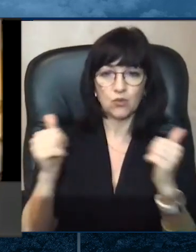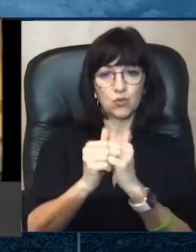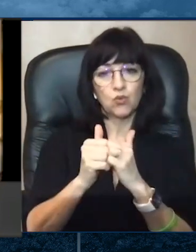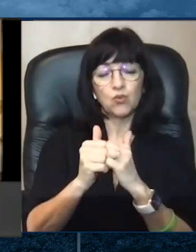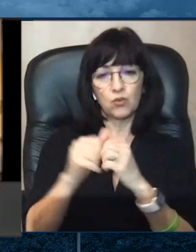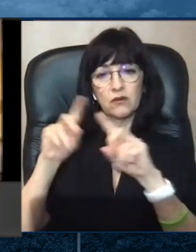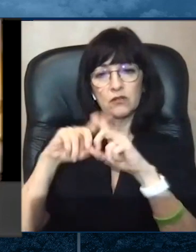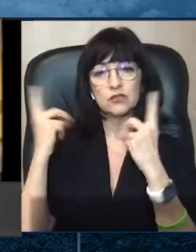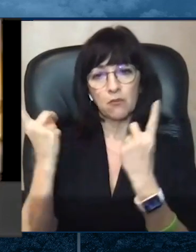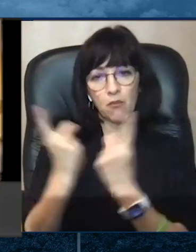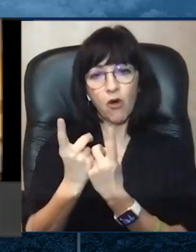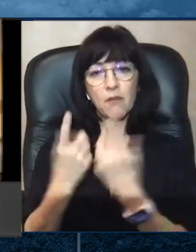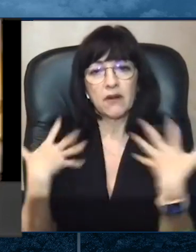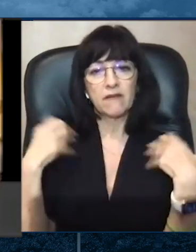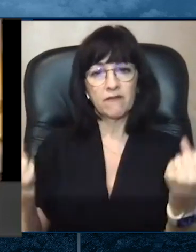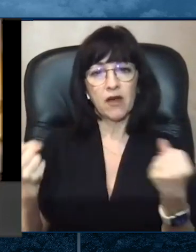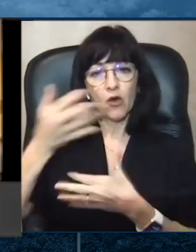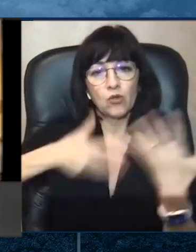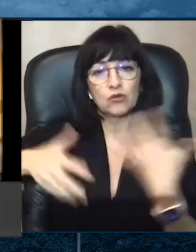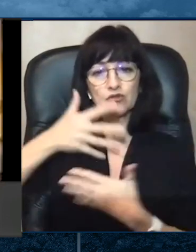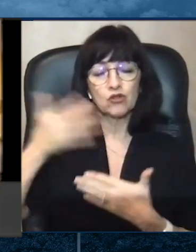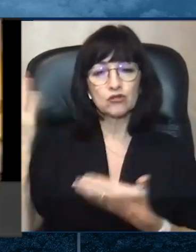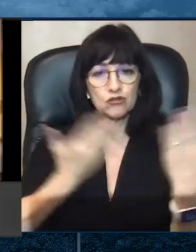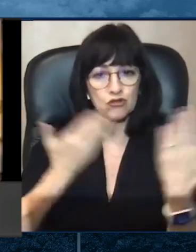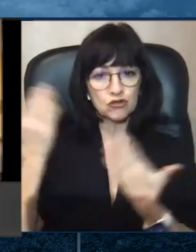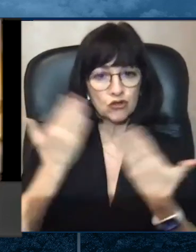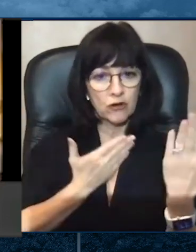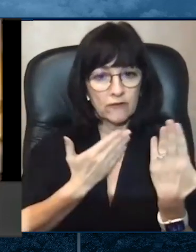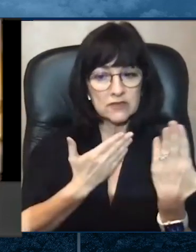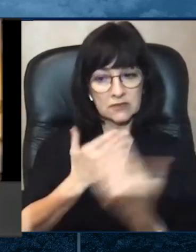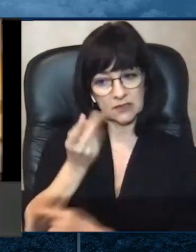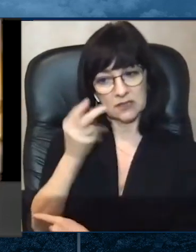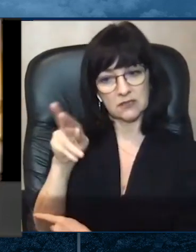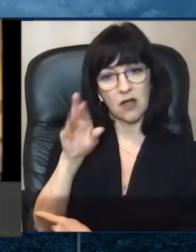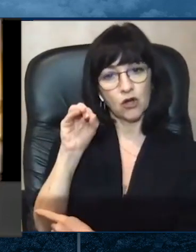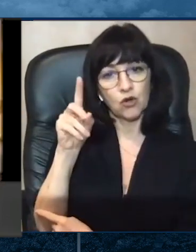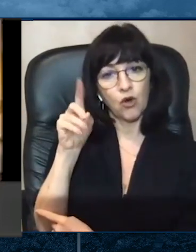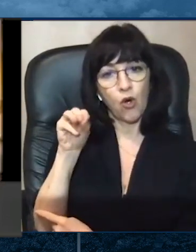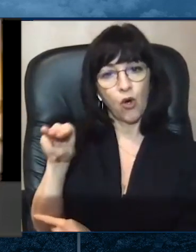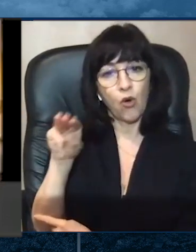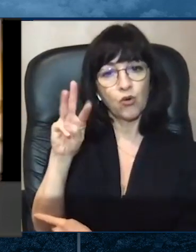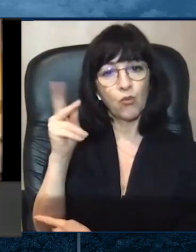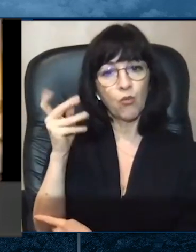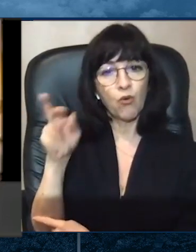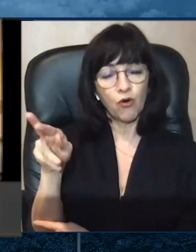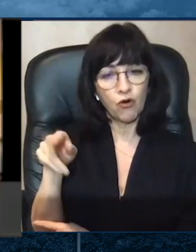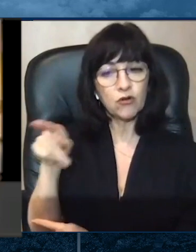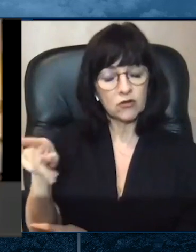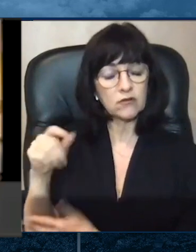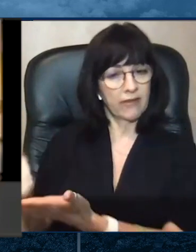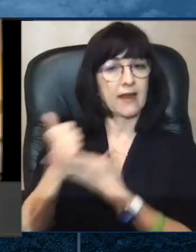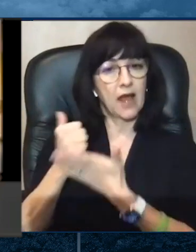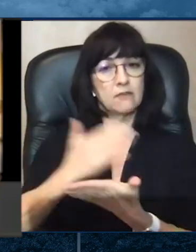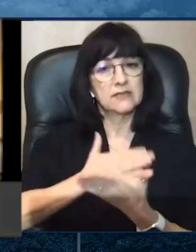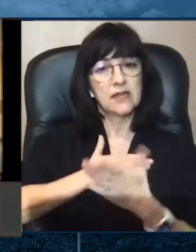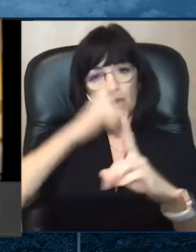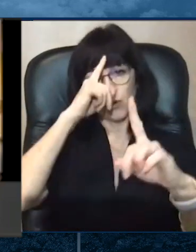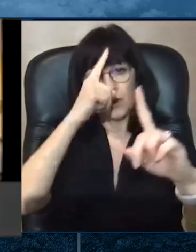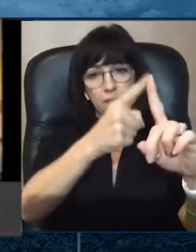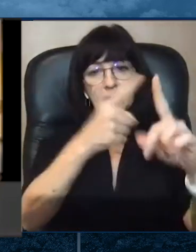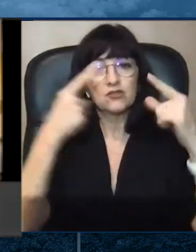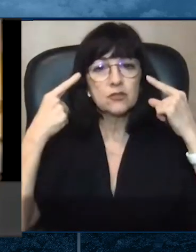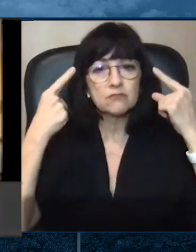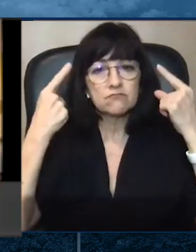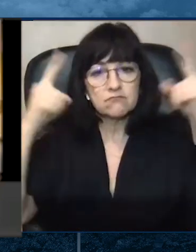Services, Dr. Odom, that helps fulfill our mission. At the Latin Center,